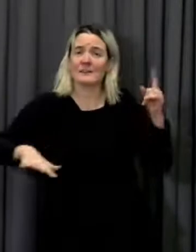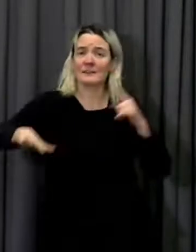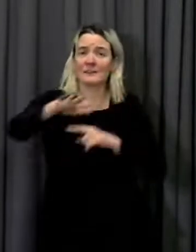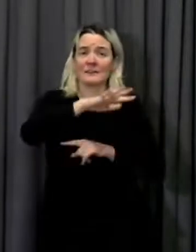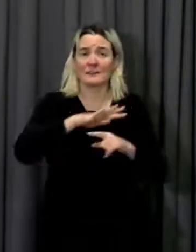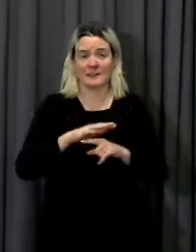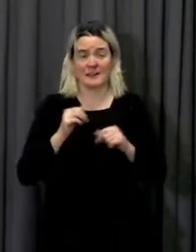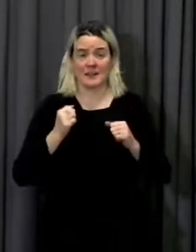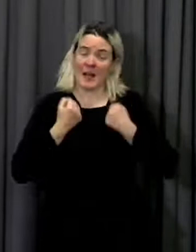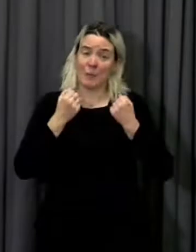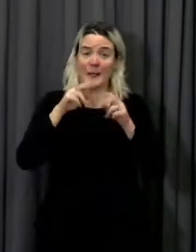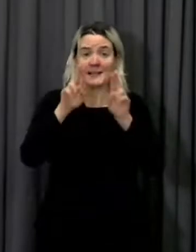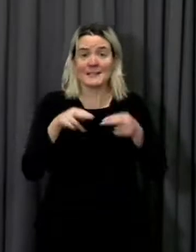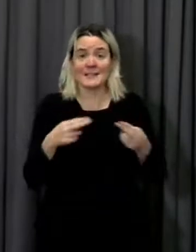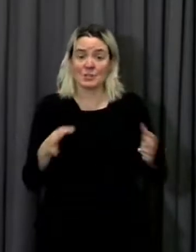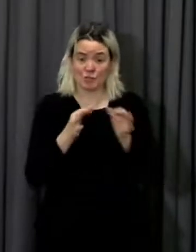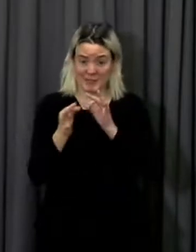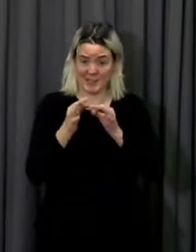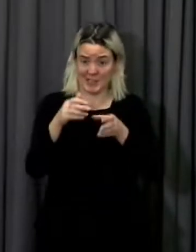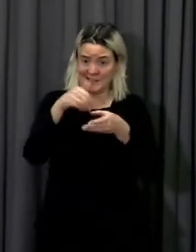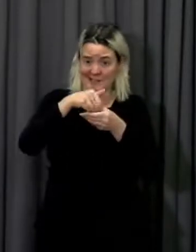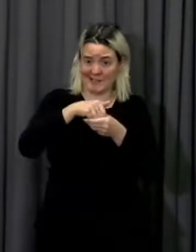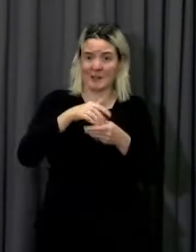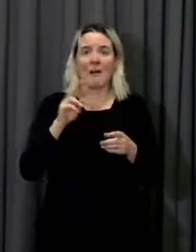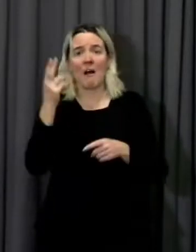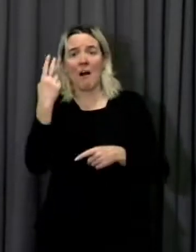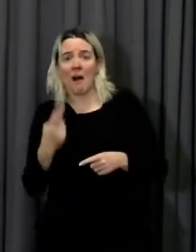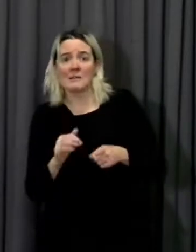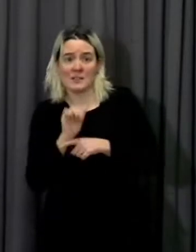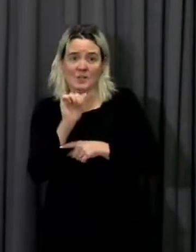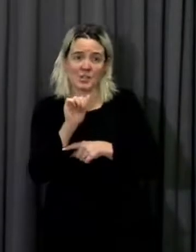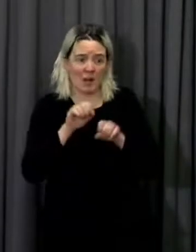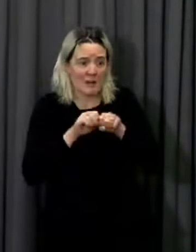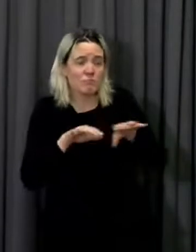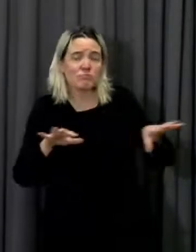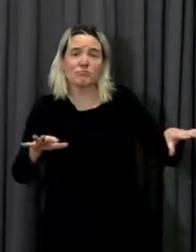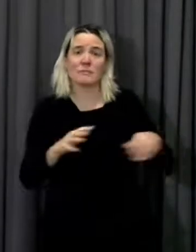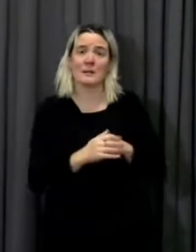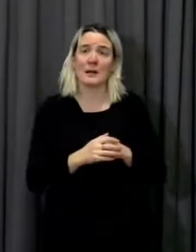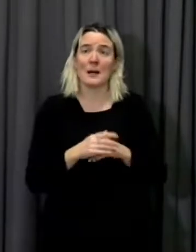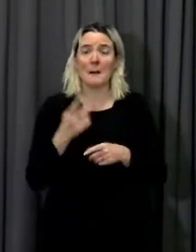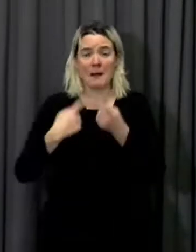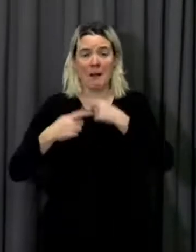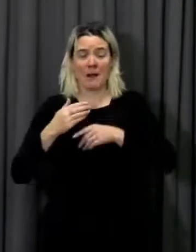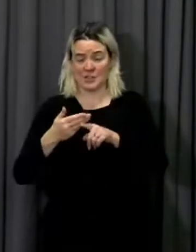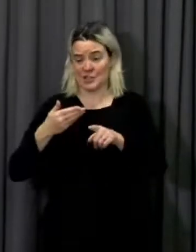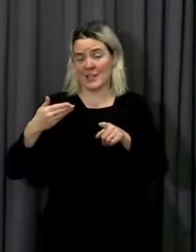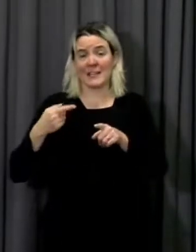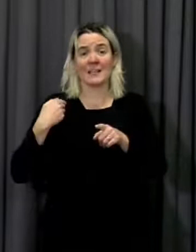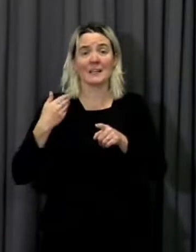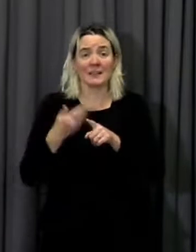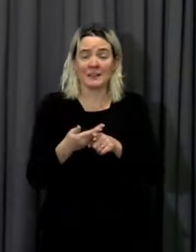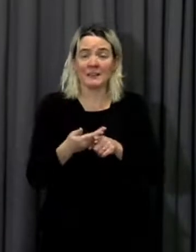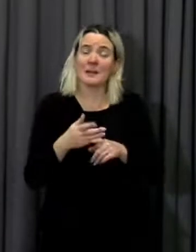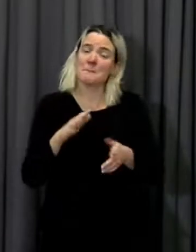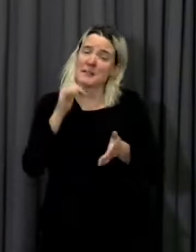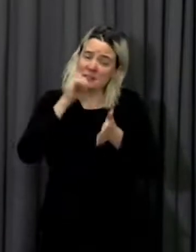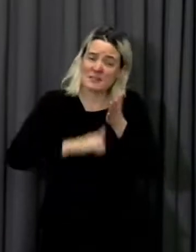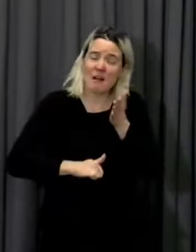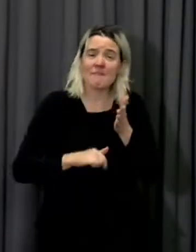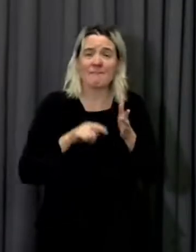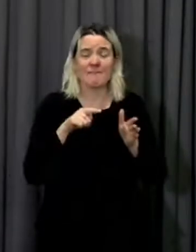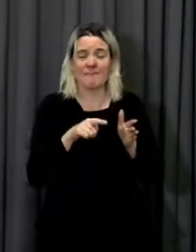of our international strategy. But the last year has been one of the toughest on record for our